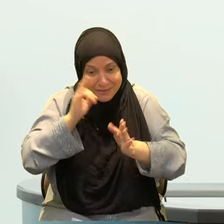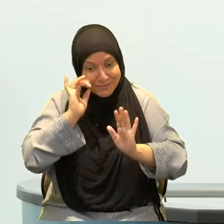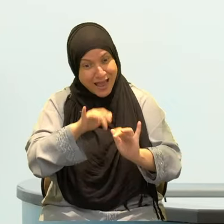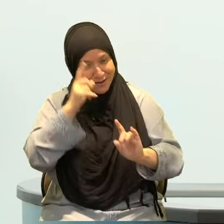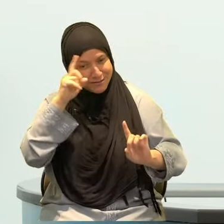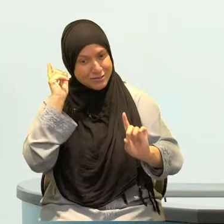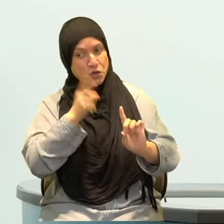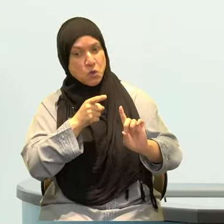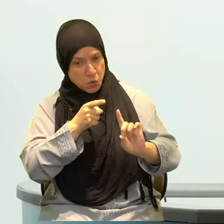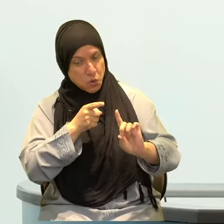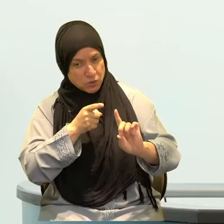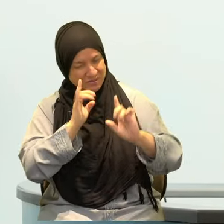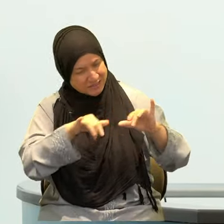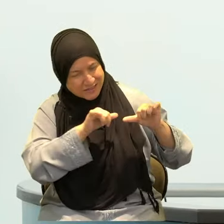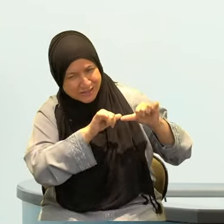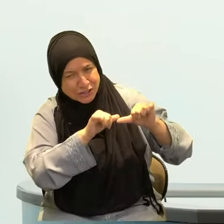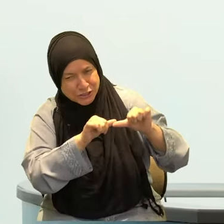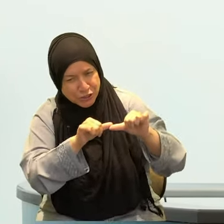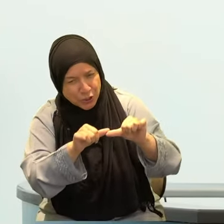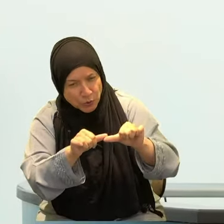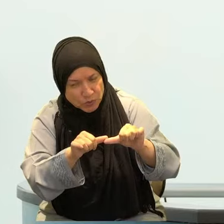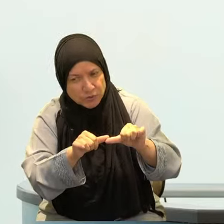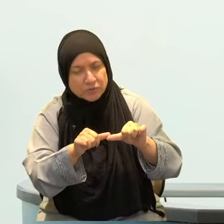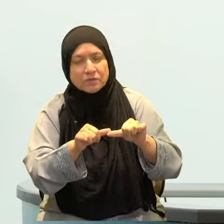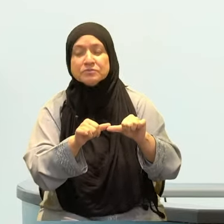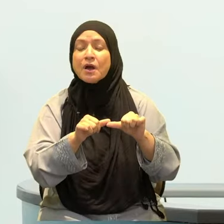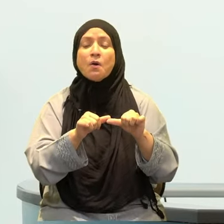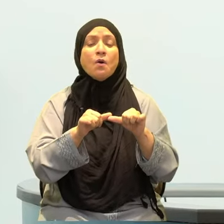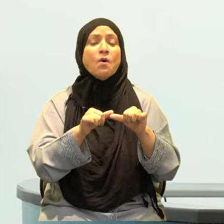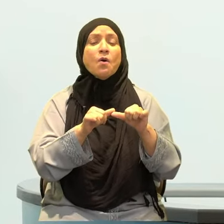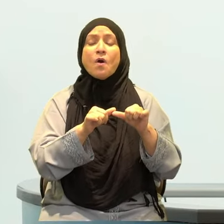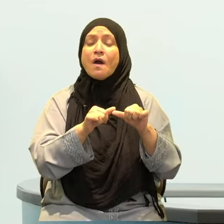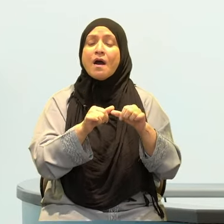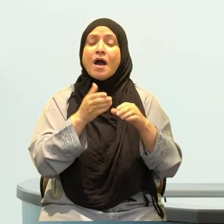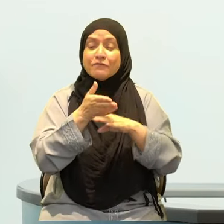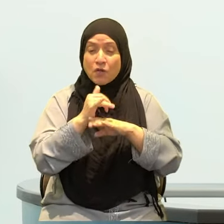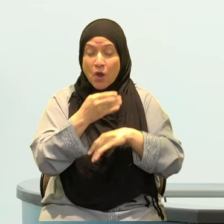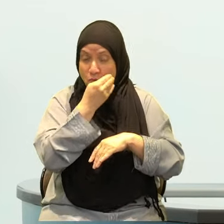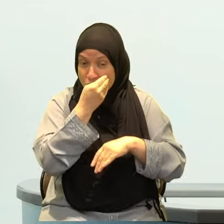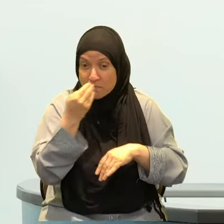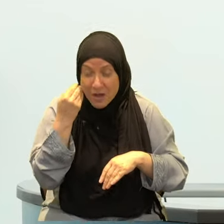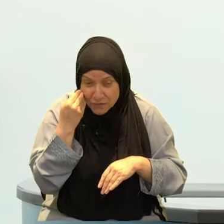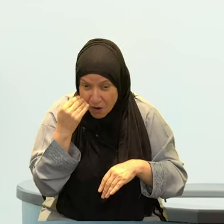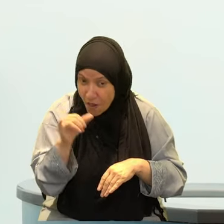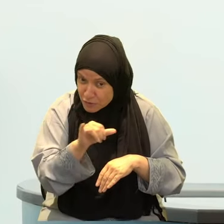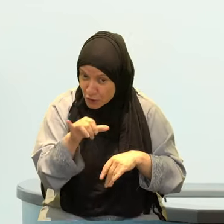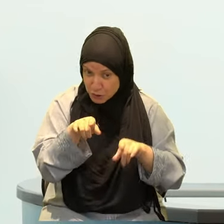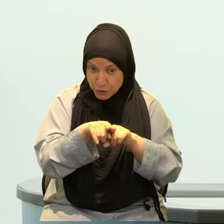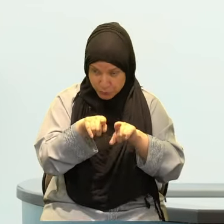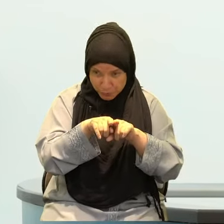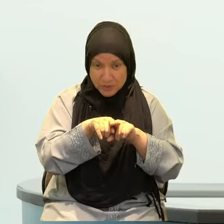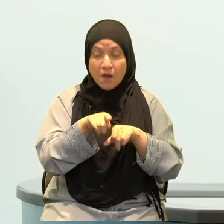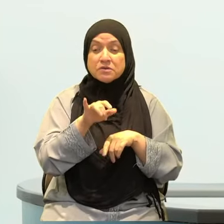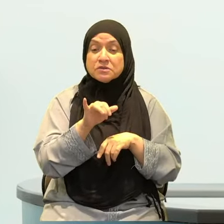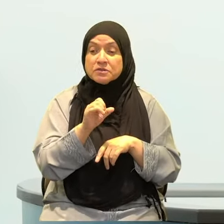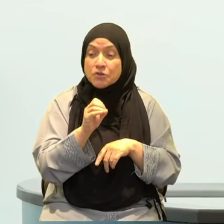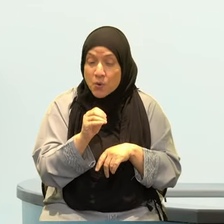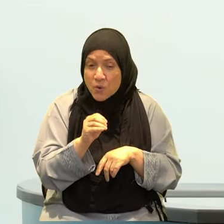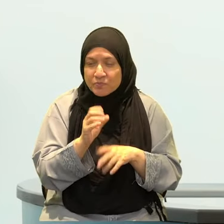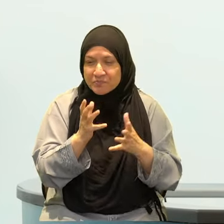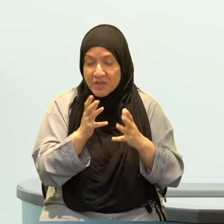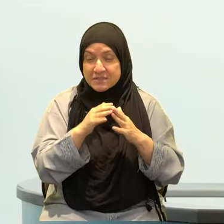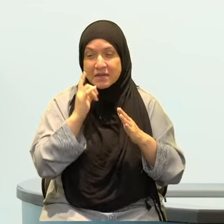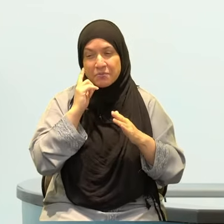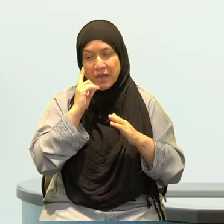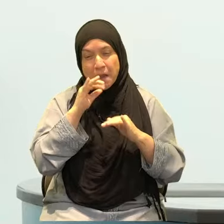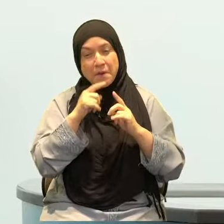worship are concerned. But I want to talk about the other side of that today, which is your character goals, your goals in